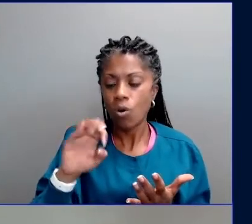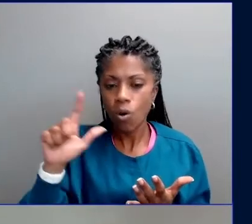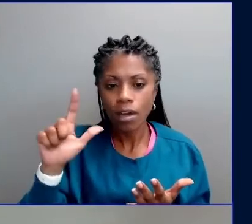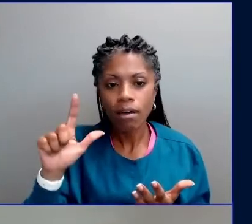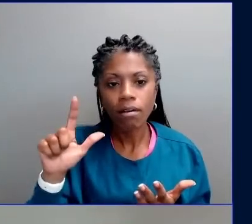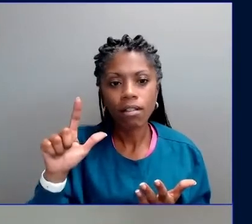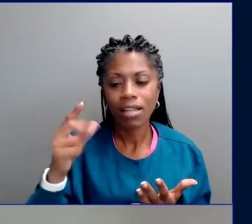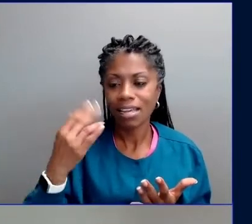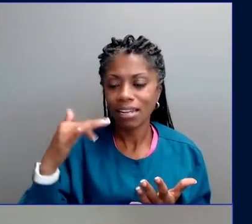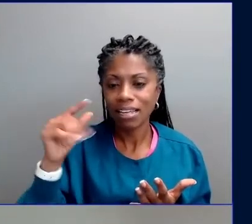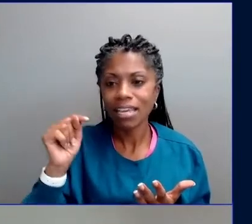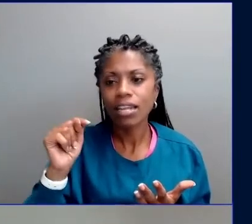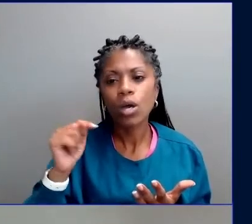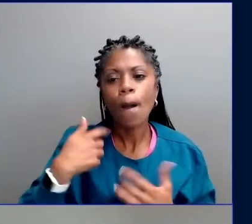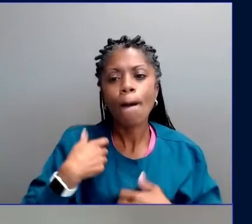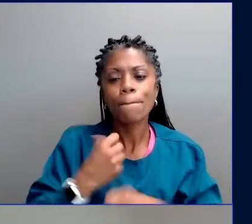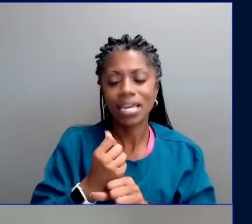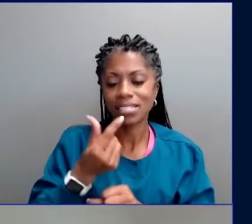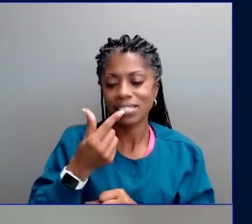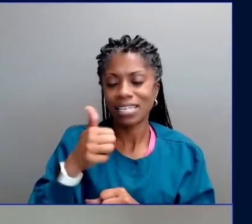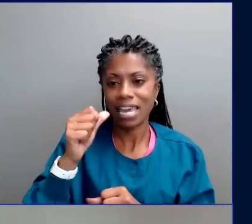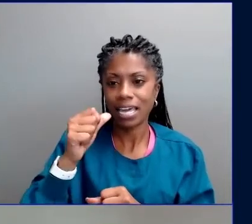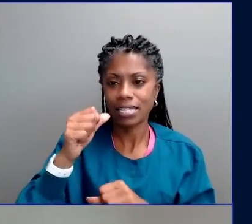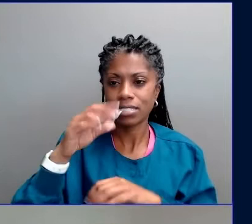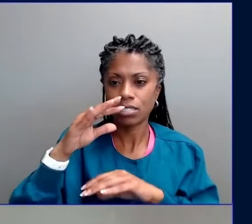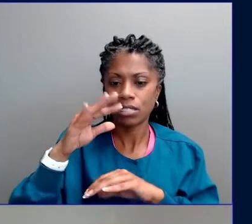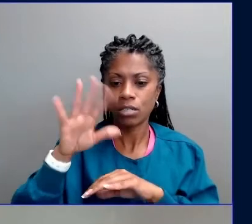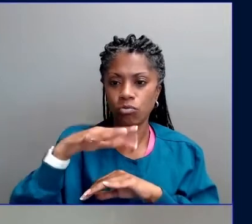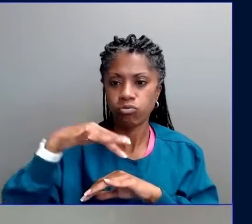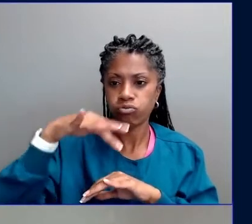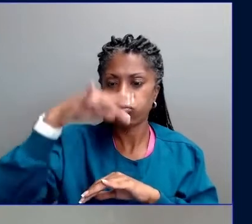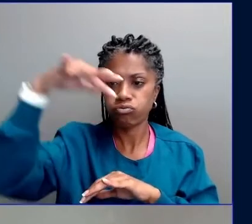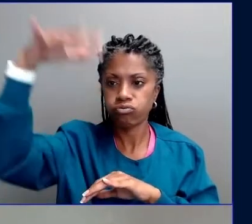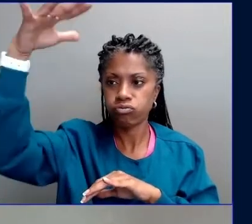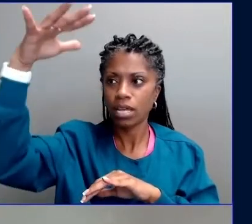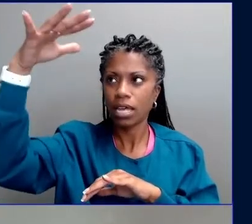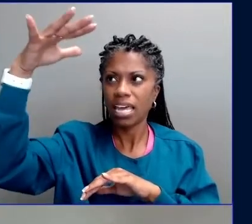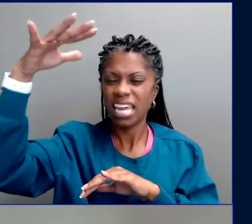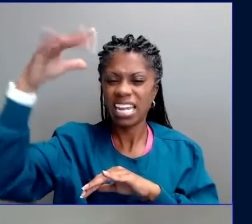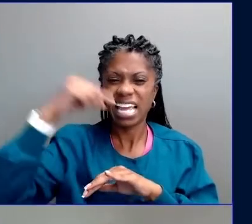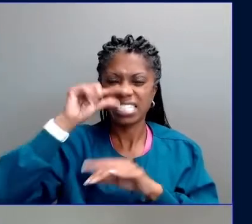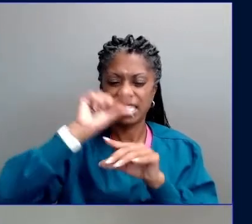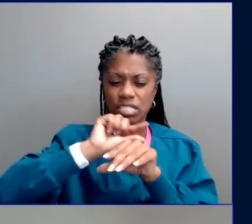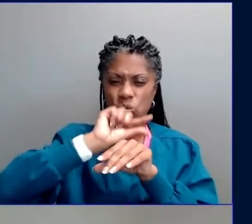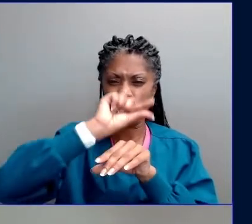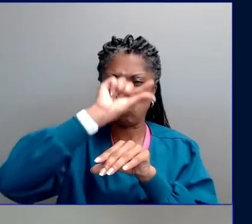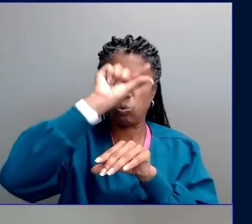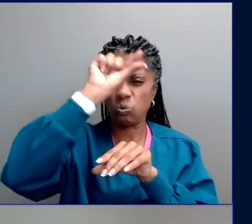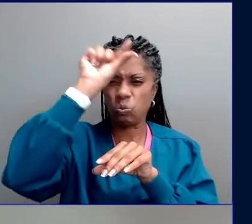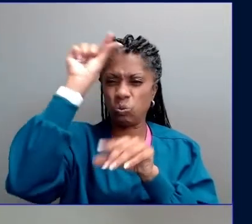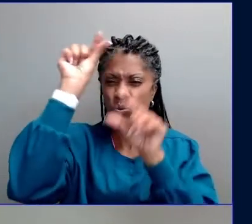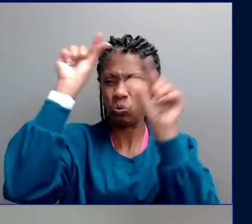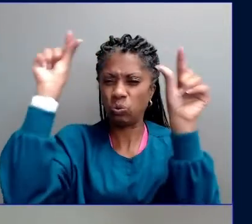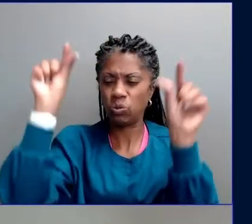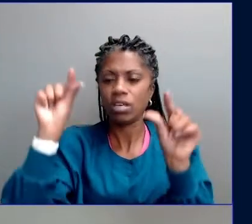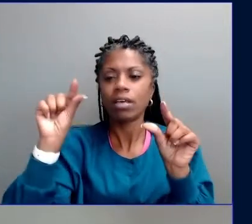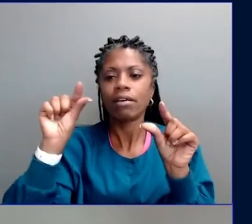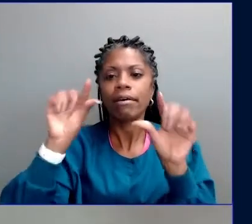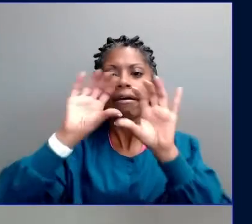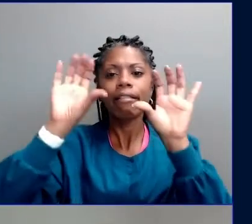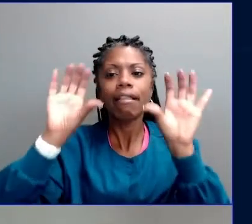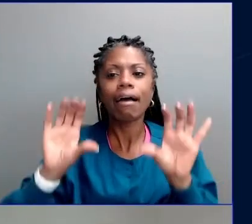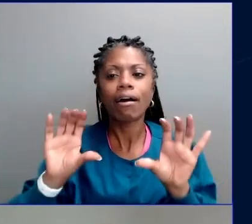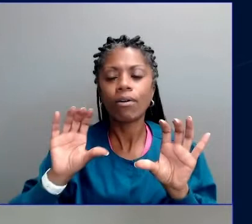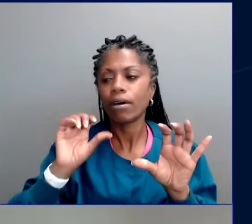building up in the atmosphere, wrapping an extra blanket around the planet since the 1800s. These are the